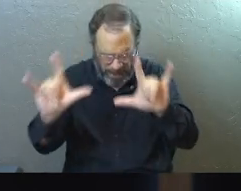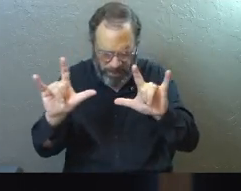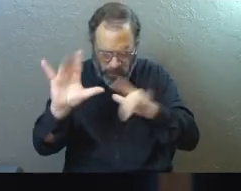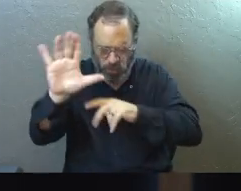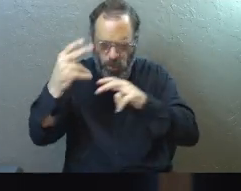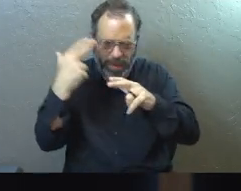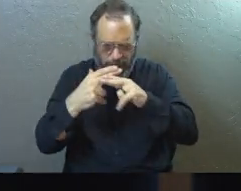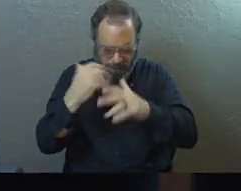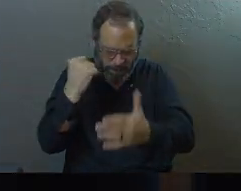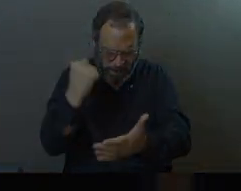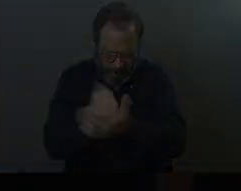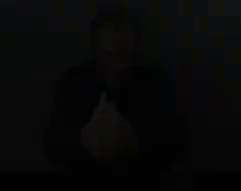this in your name. Amen.